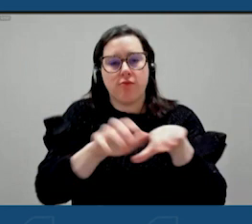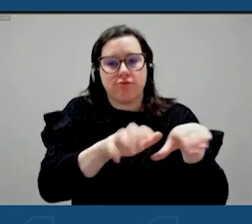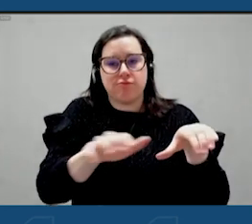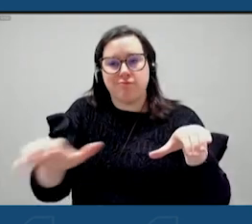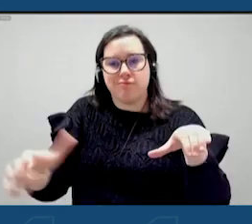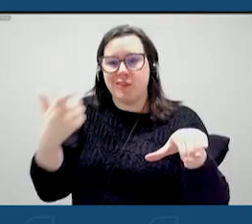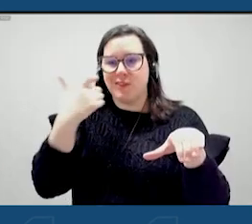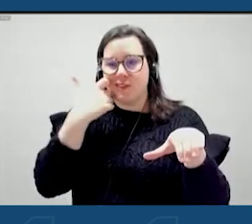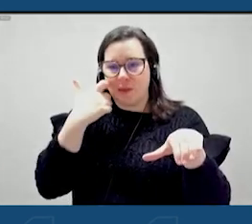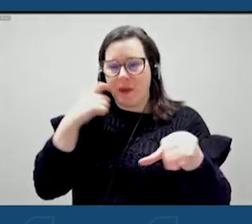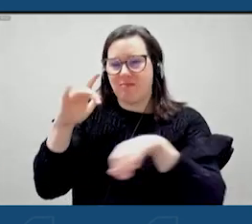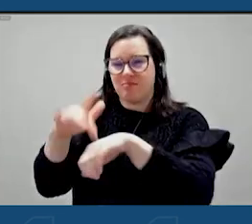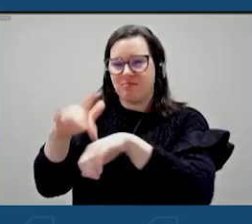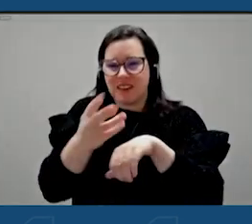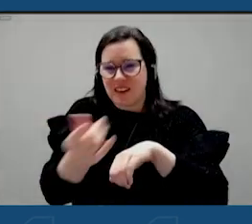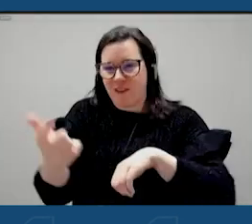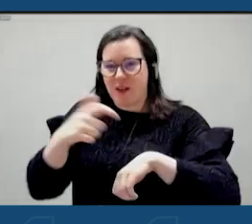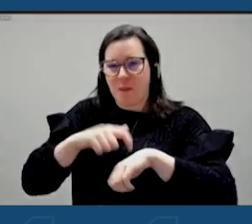this morning. They have really good eggs.